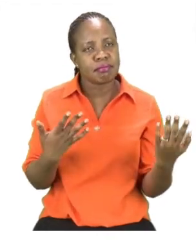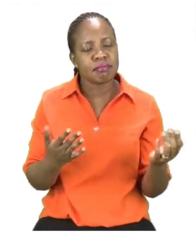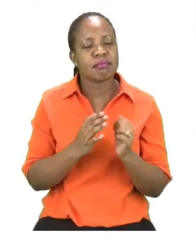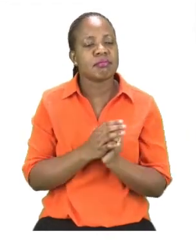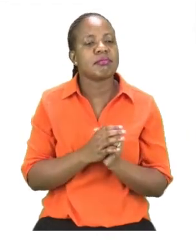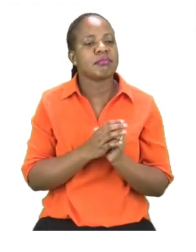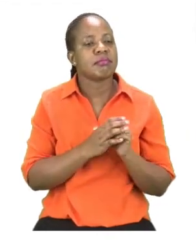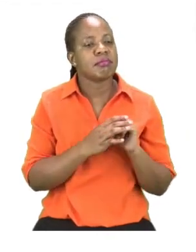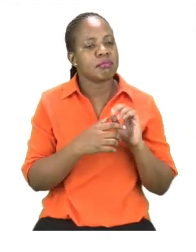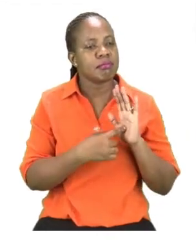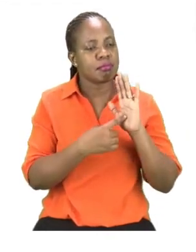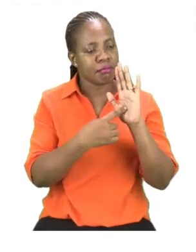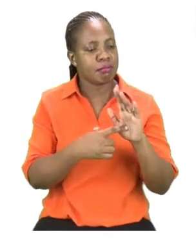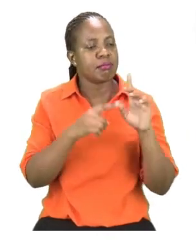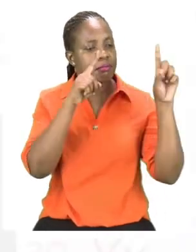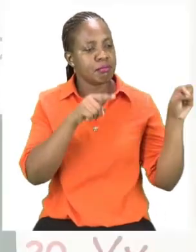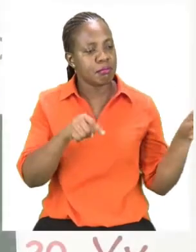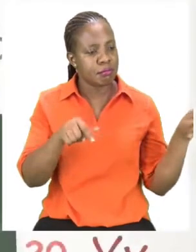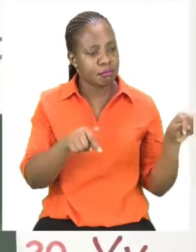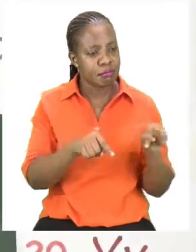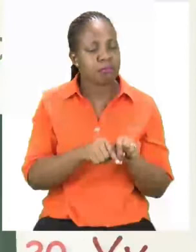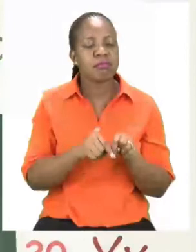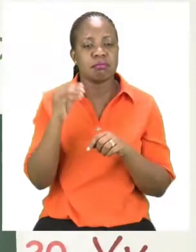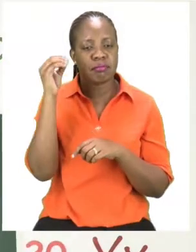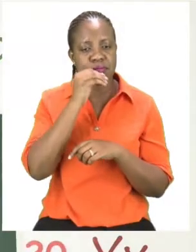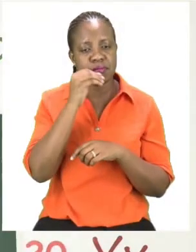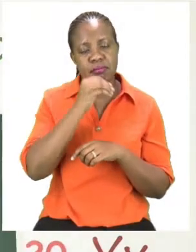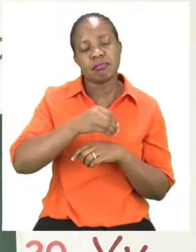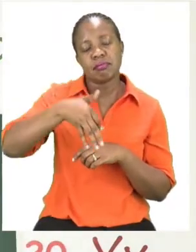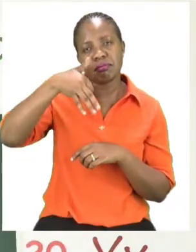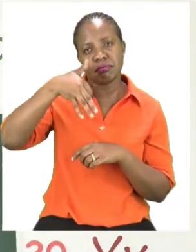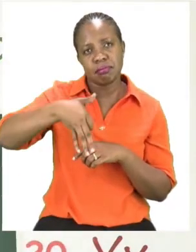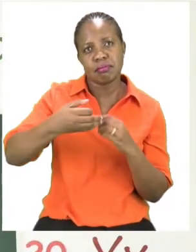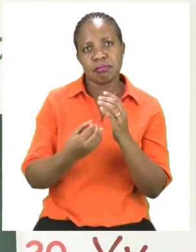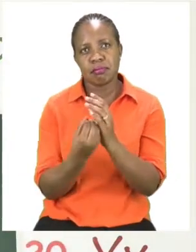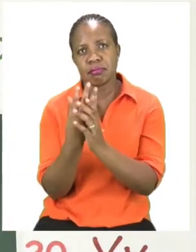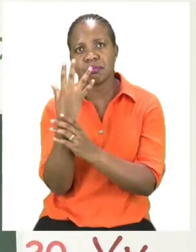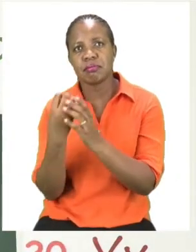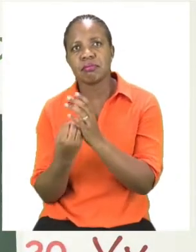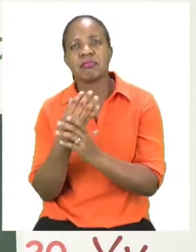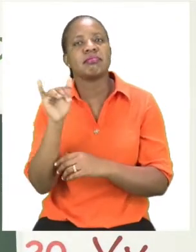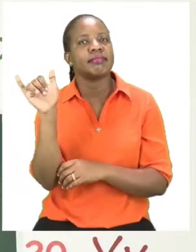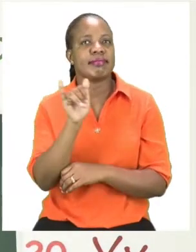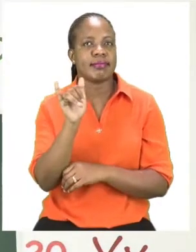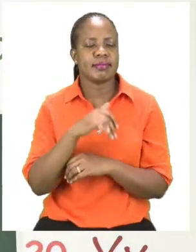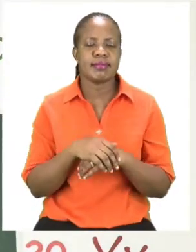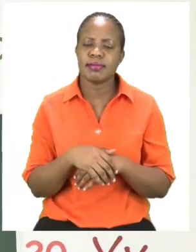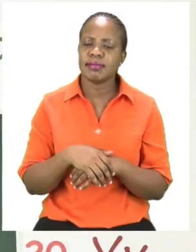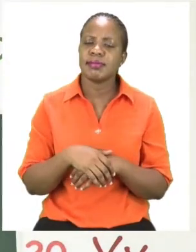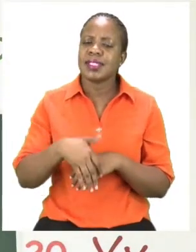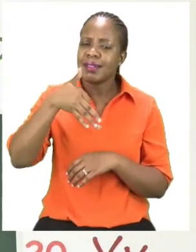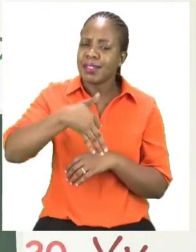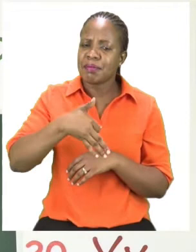on which foods we grow. Now in Namibia we are very lucky because we have different